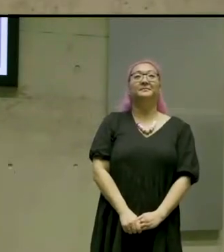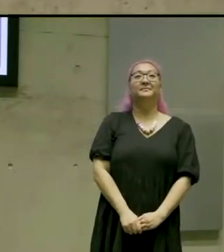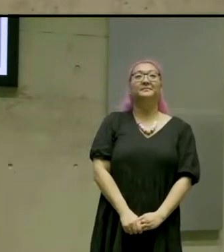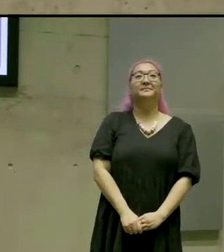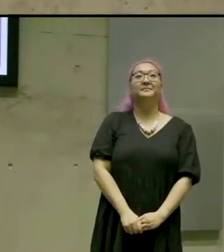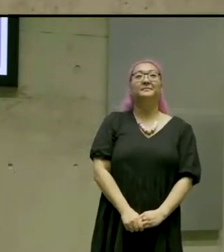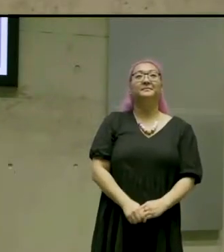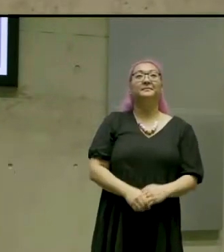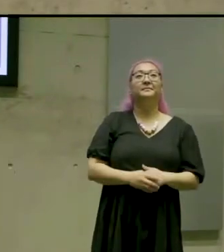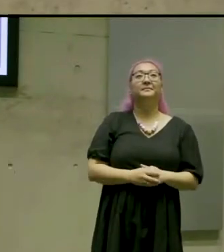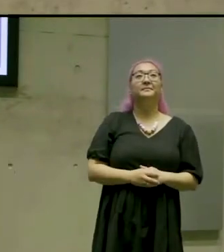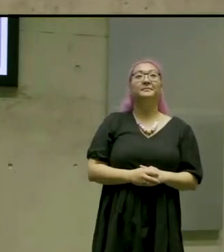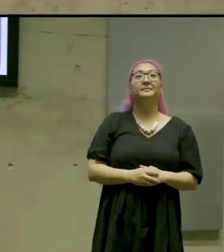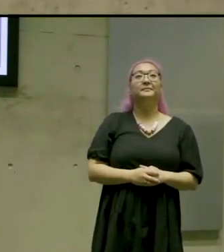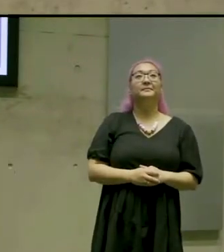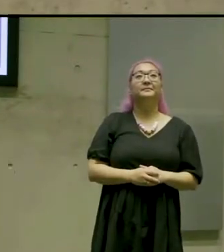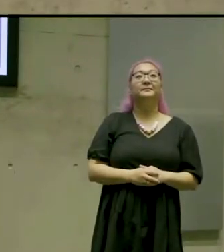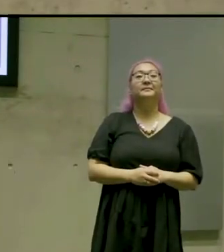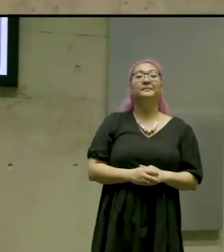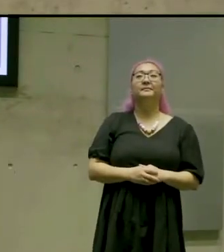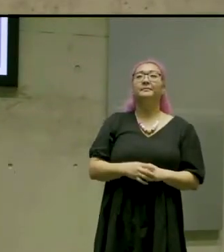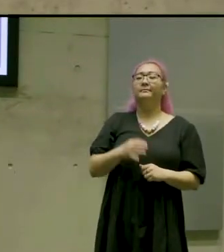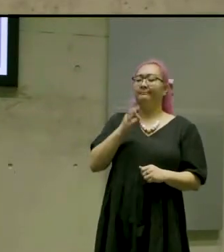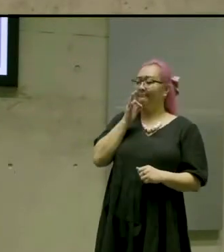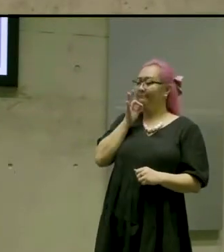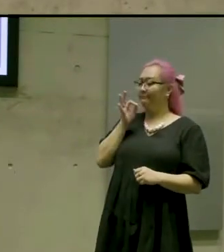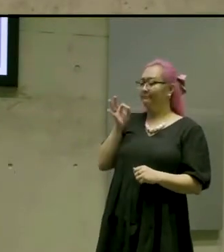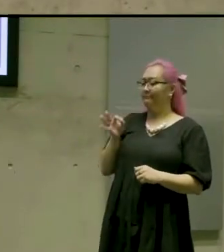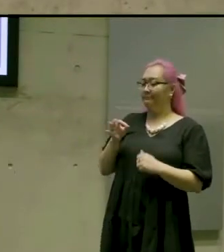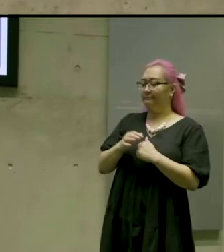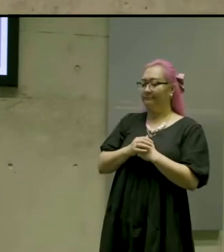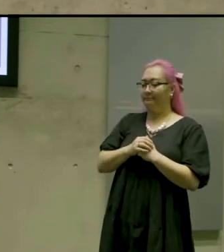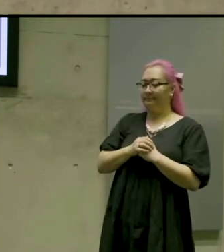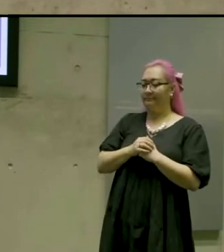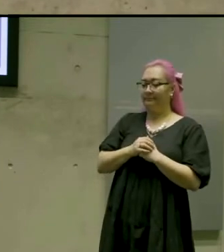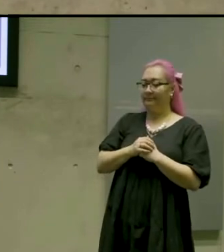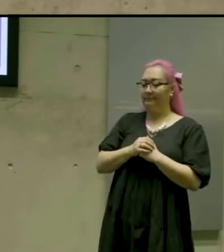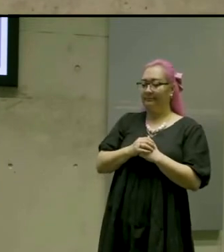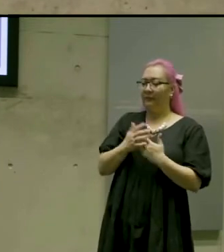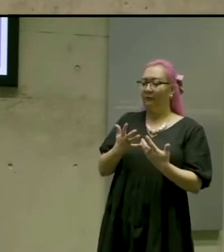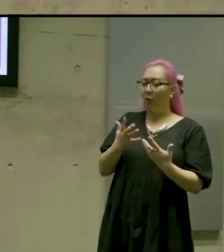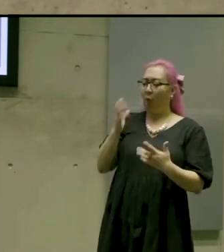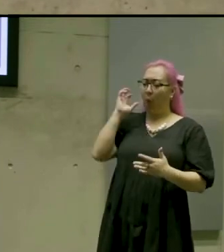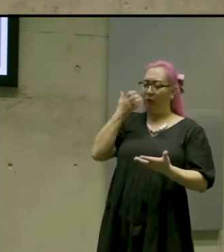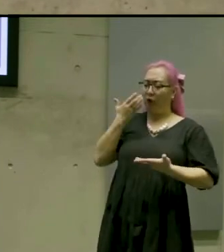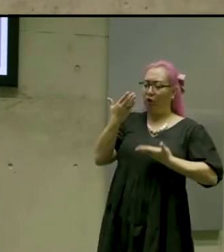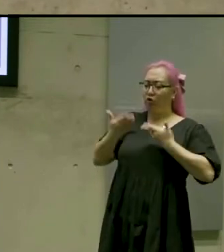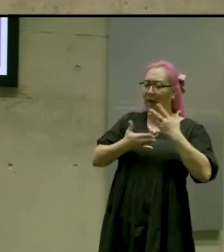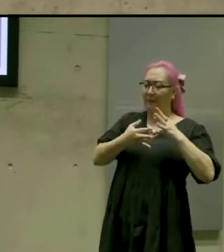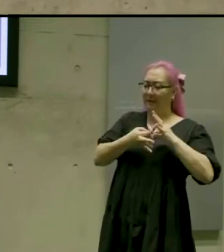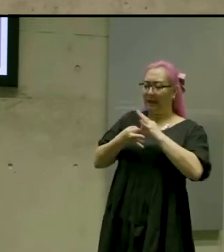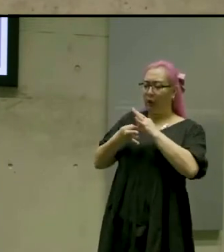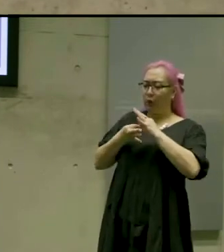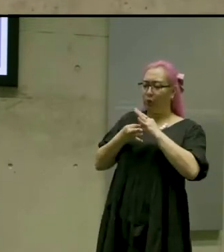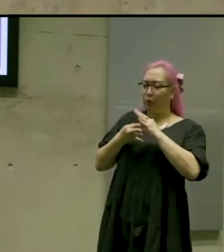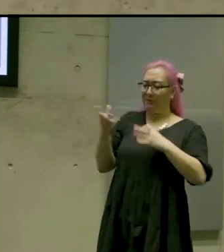Hi, when it comes to sound effect audio descriptions or especially descriptions of like